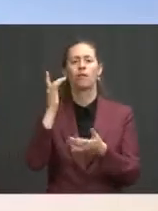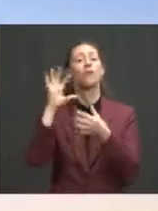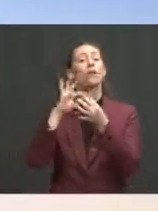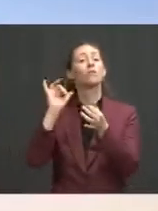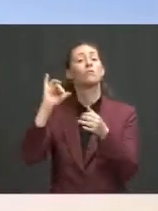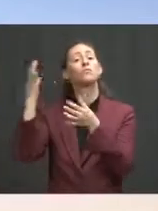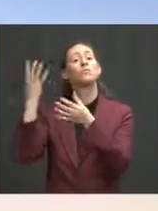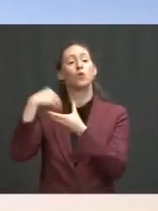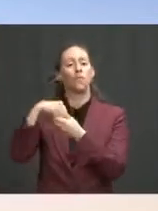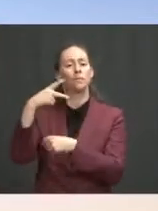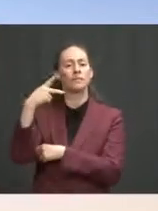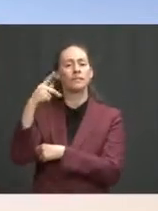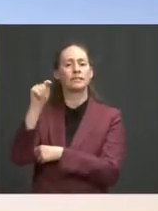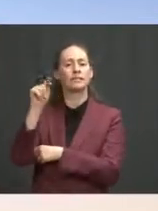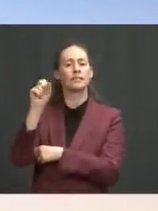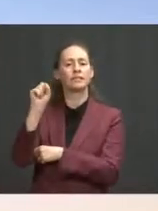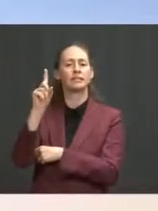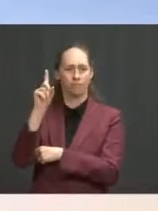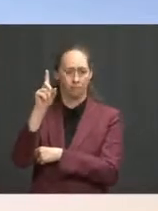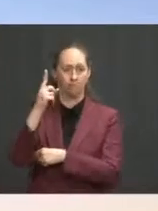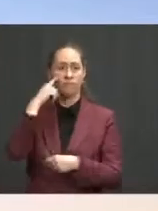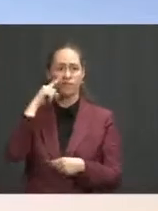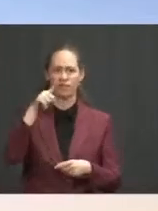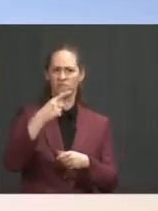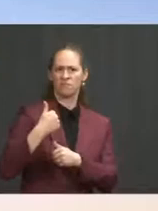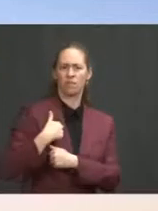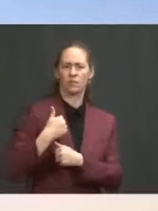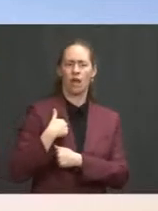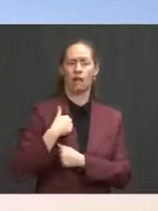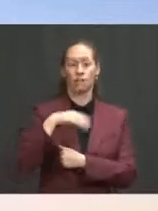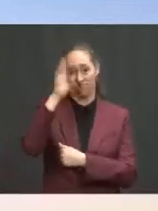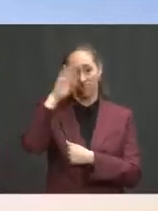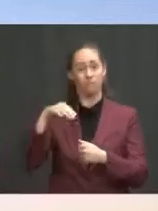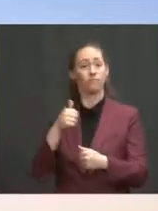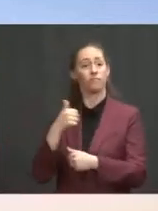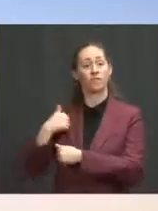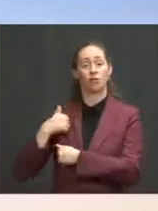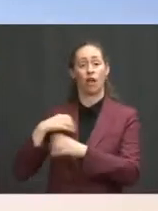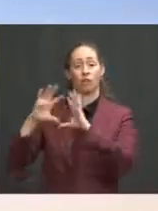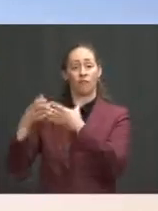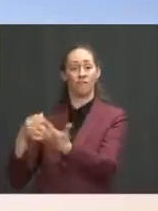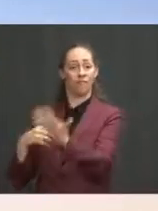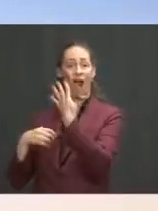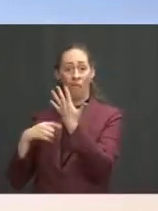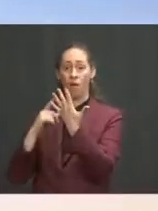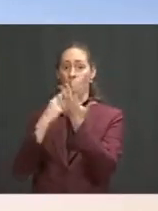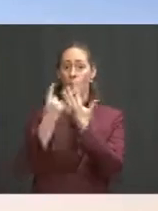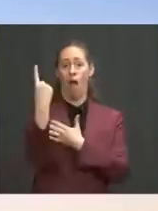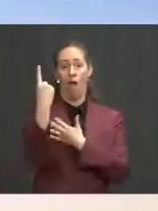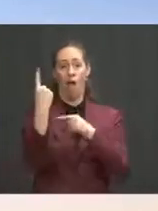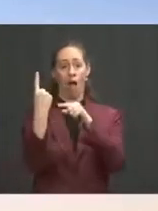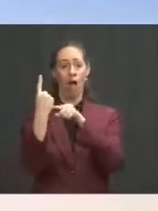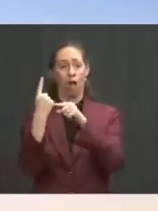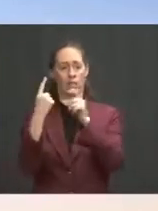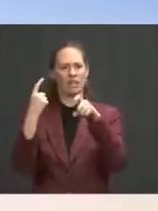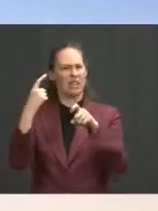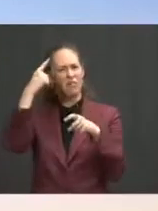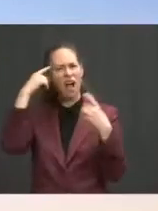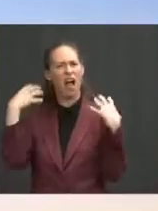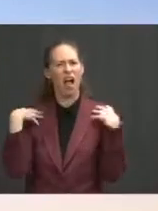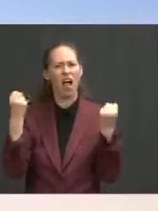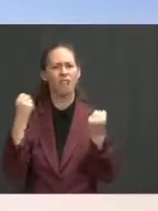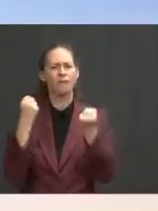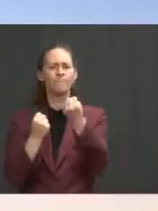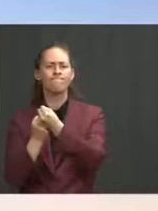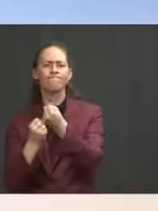least one in five veterans return from combat with a significant need for mental health support, yet 85% of veterans coming home to rural